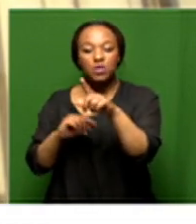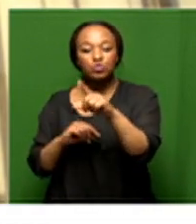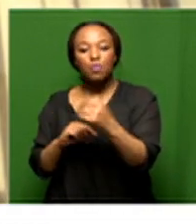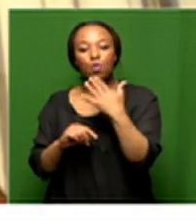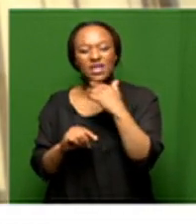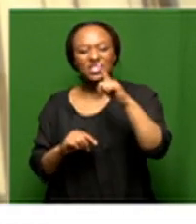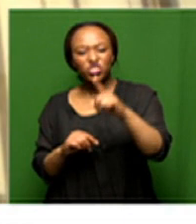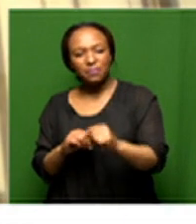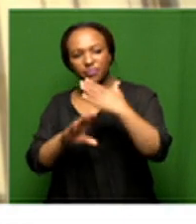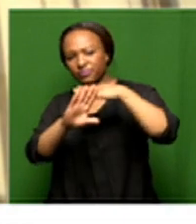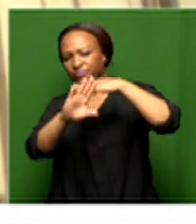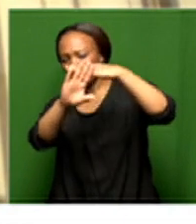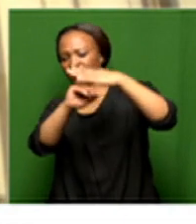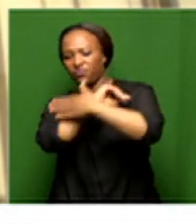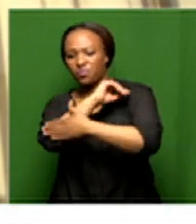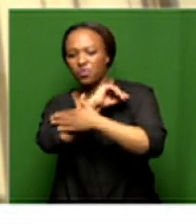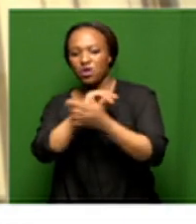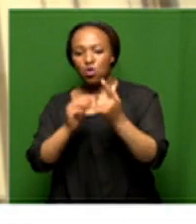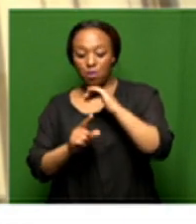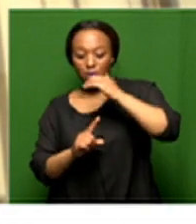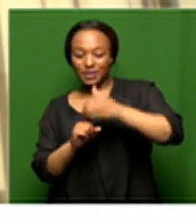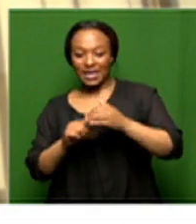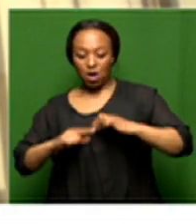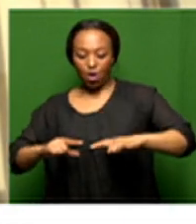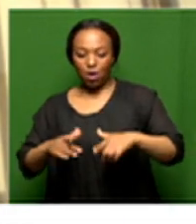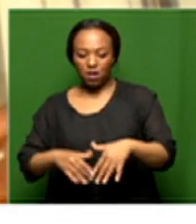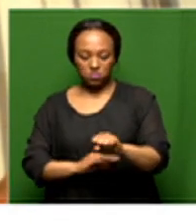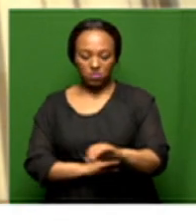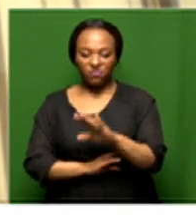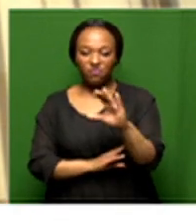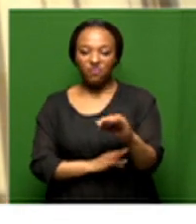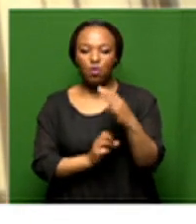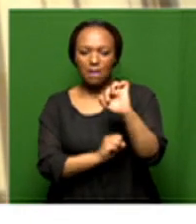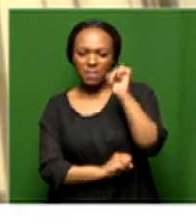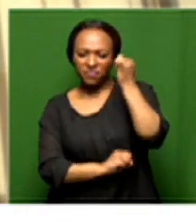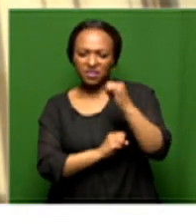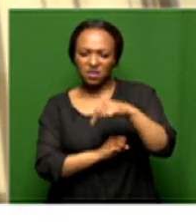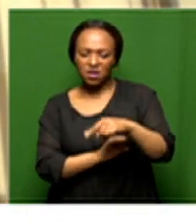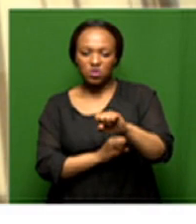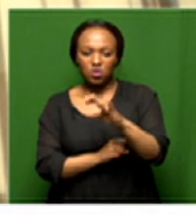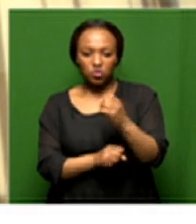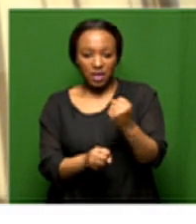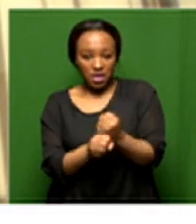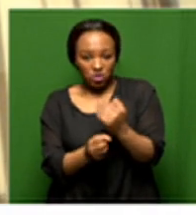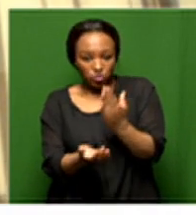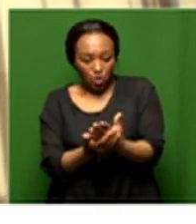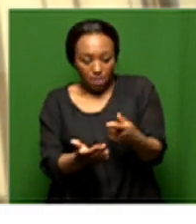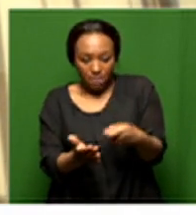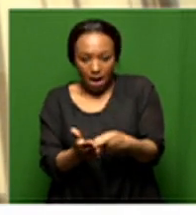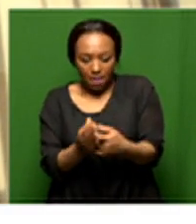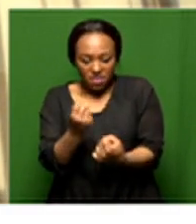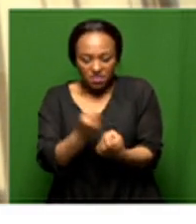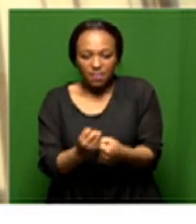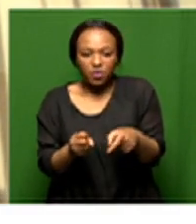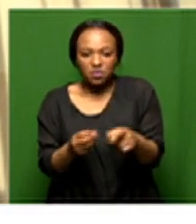imports that are coming protect your local manufacturing base ensure that there's a greater levels of participation open it up